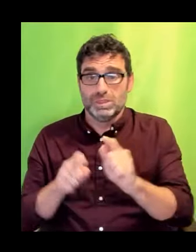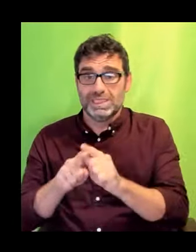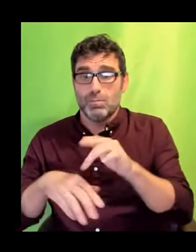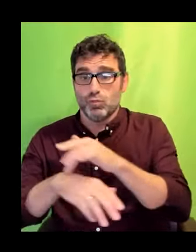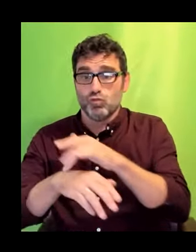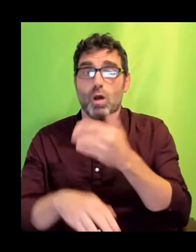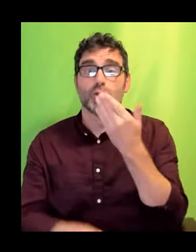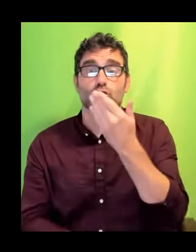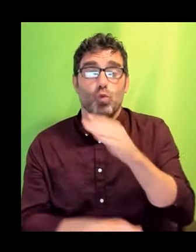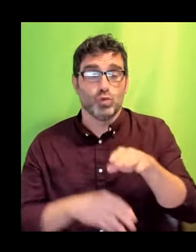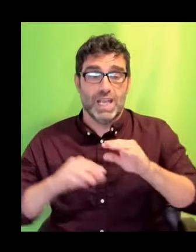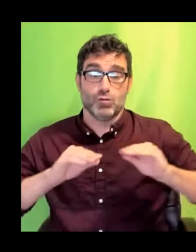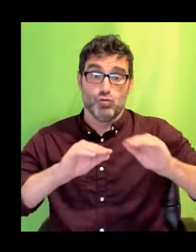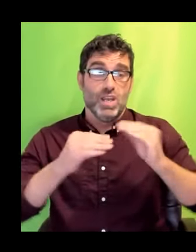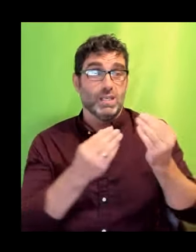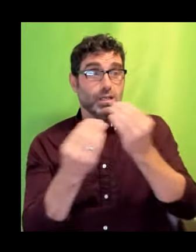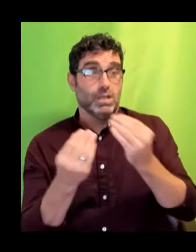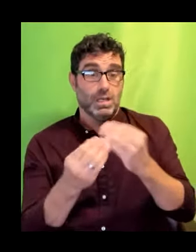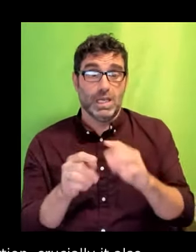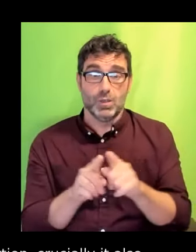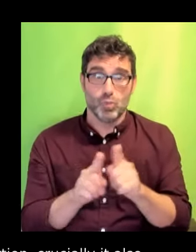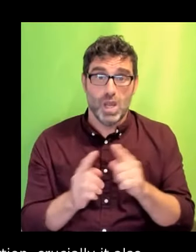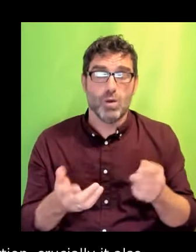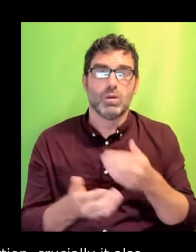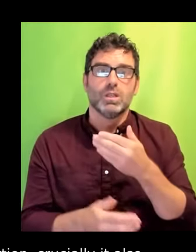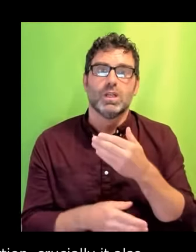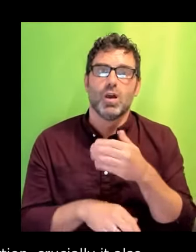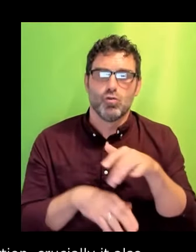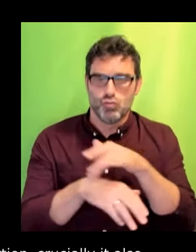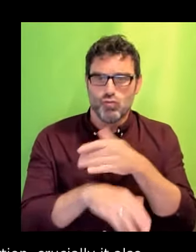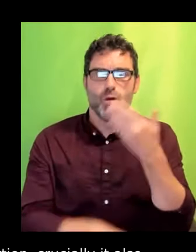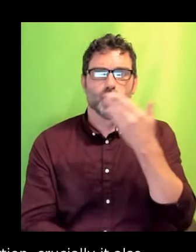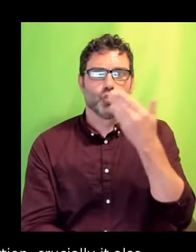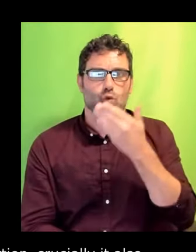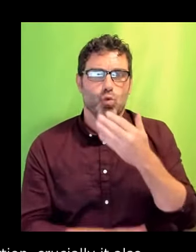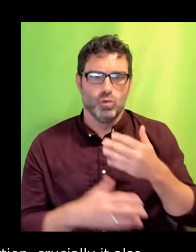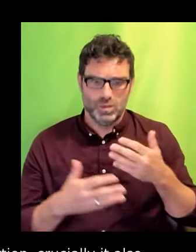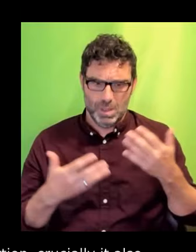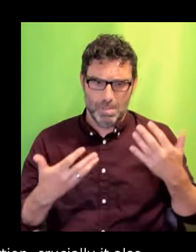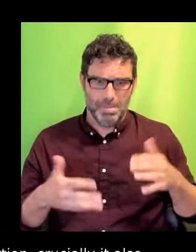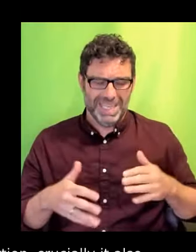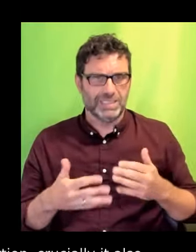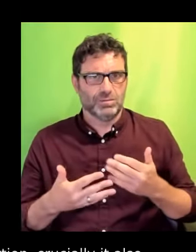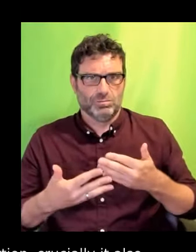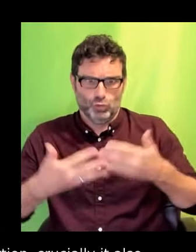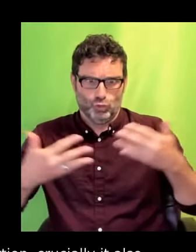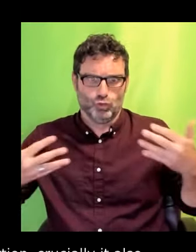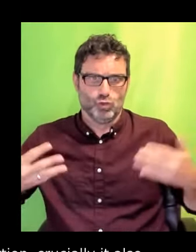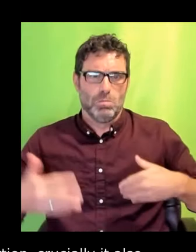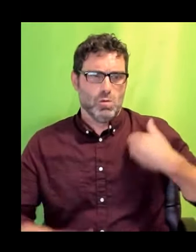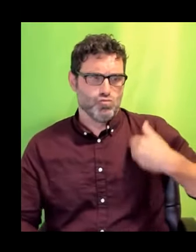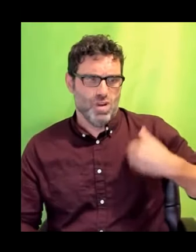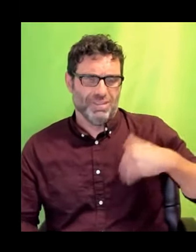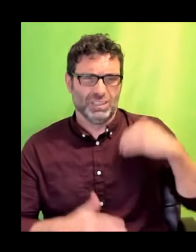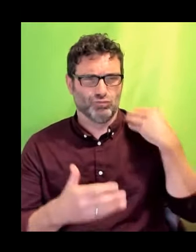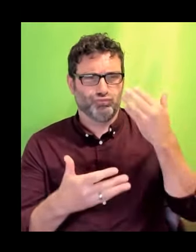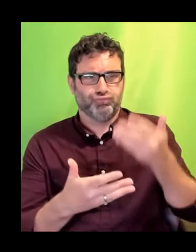Drama schools in particular have been the bastions of privilege for so long. I can't tell you how important it is we kick in those doors.